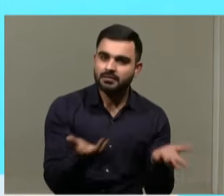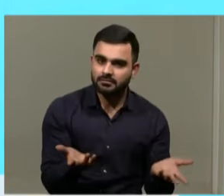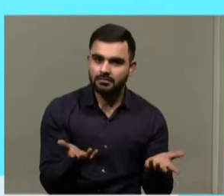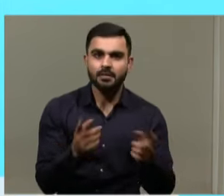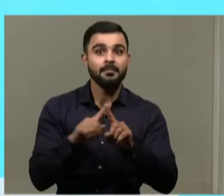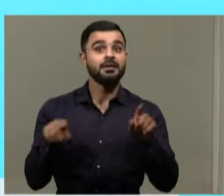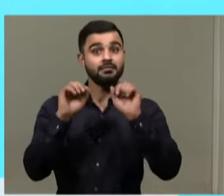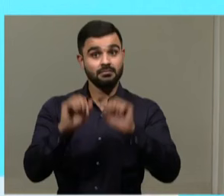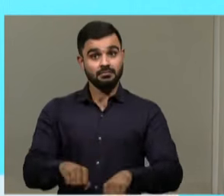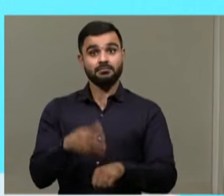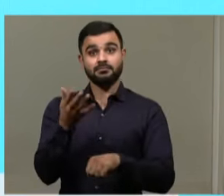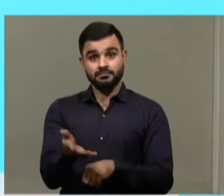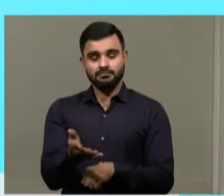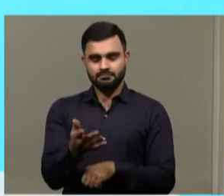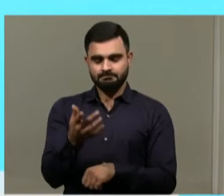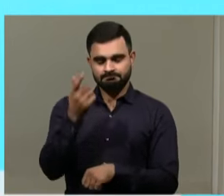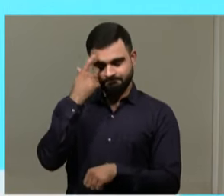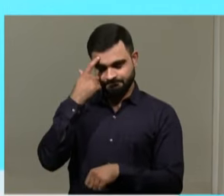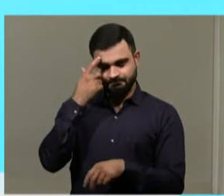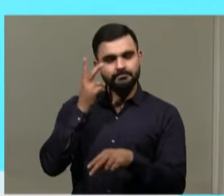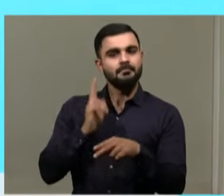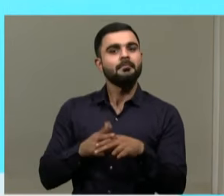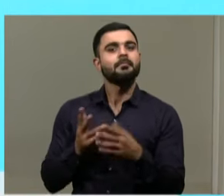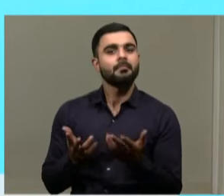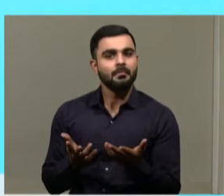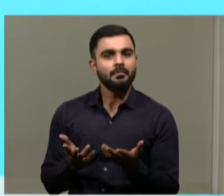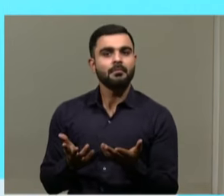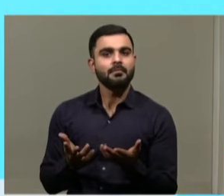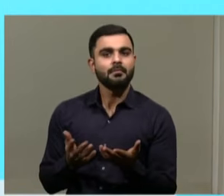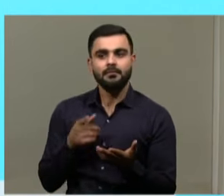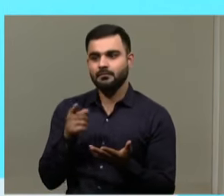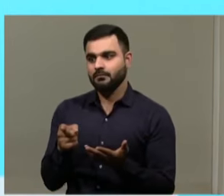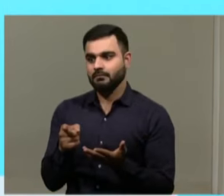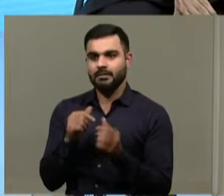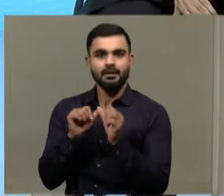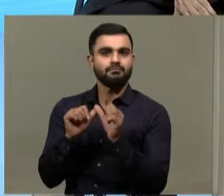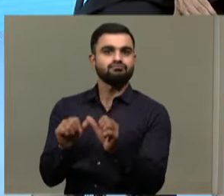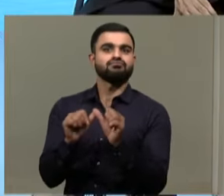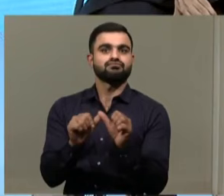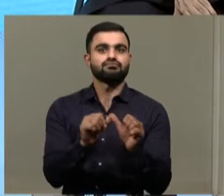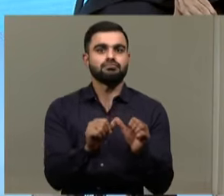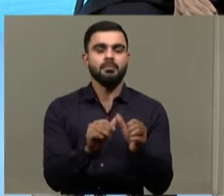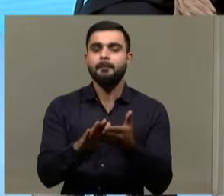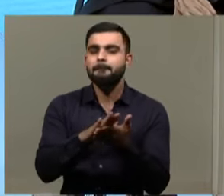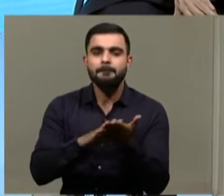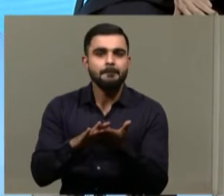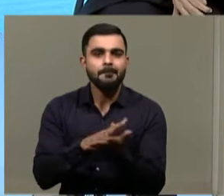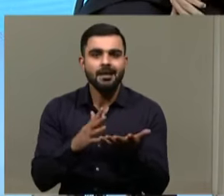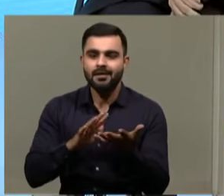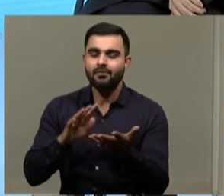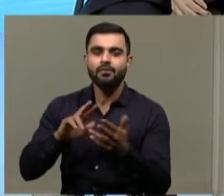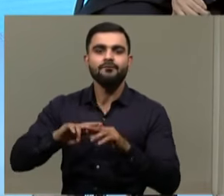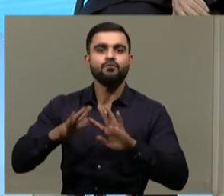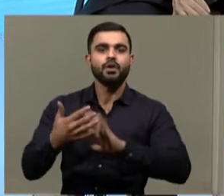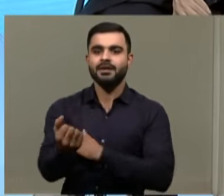But it remains an afterthought. It remains to answer the basic fundamental